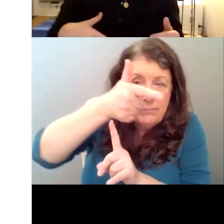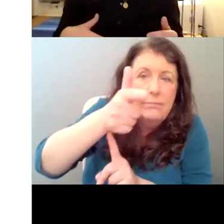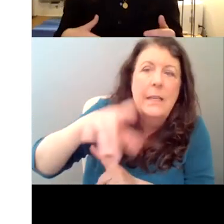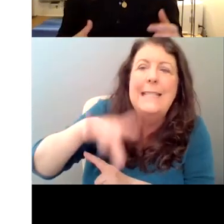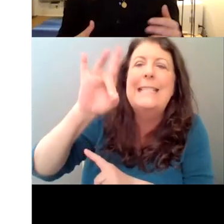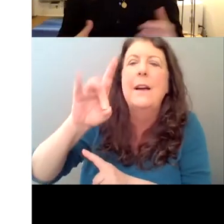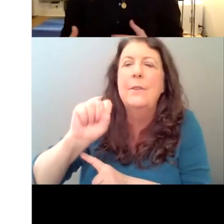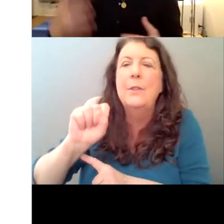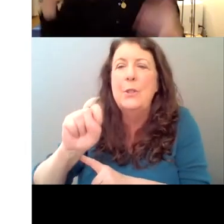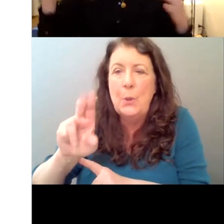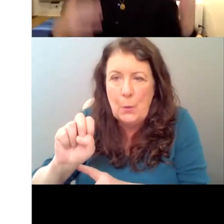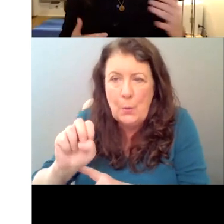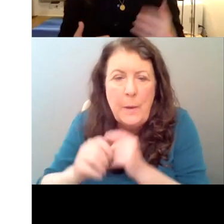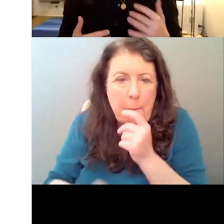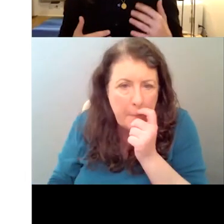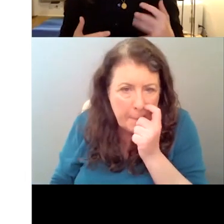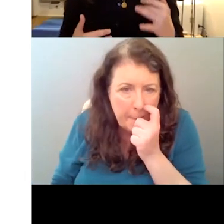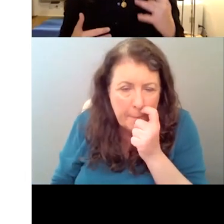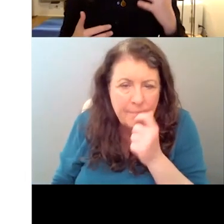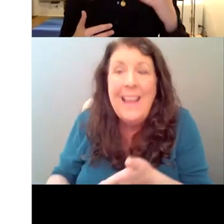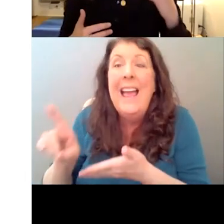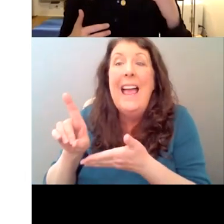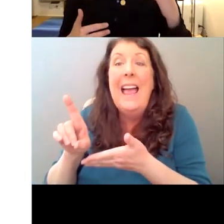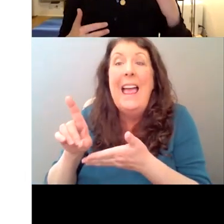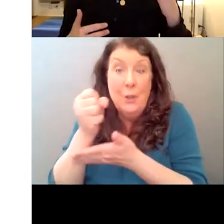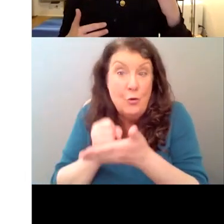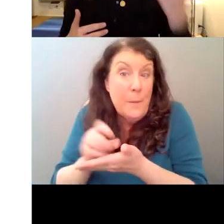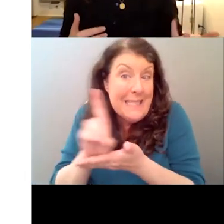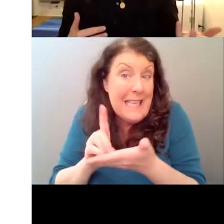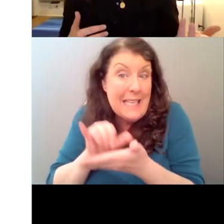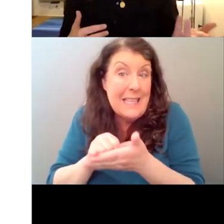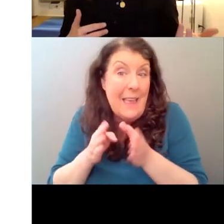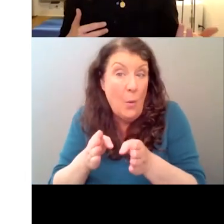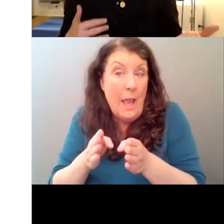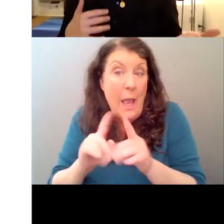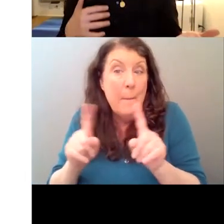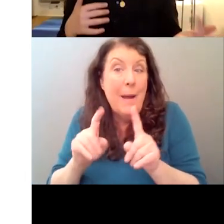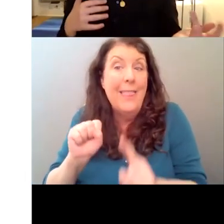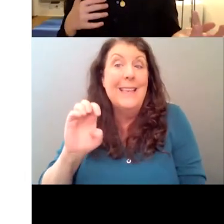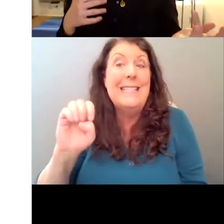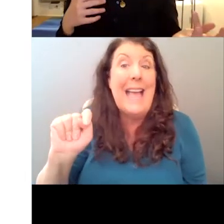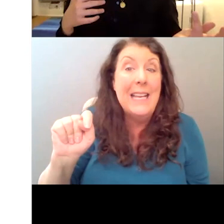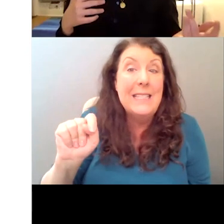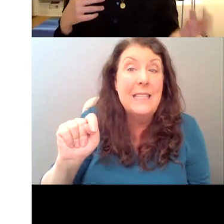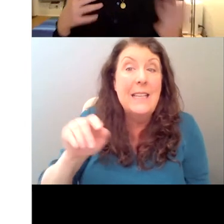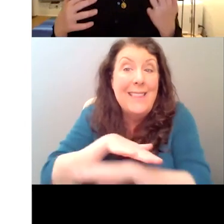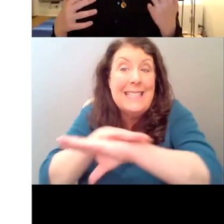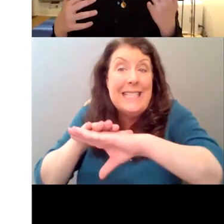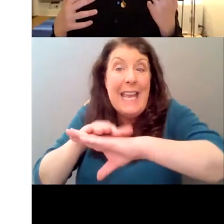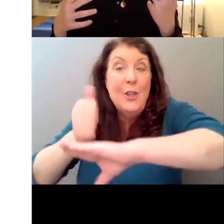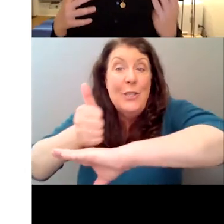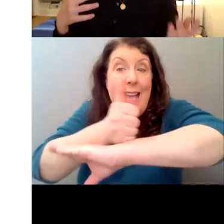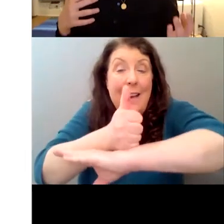the script, this is, this is designed this way, but that the, the set of La Traviata sort of in this